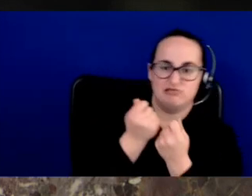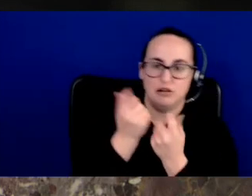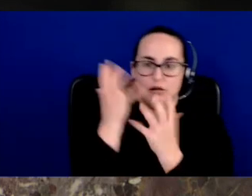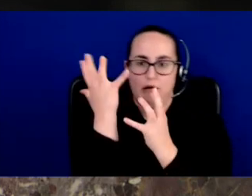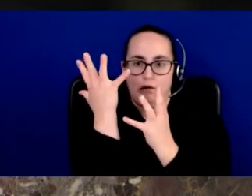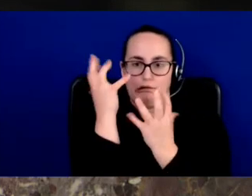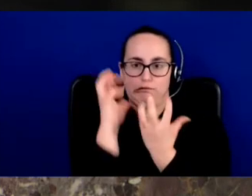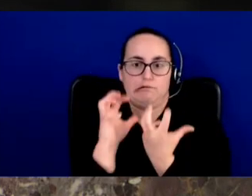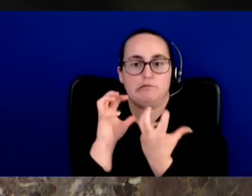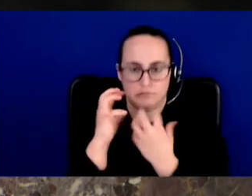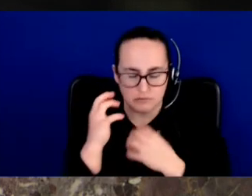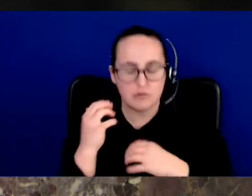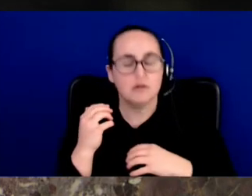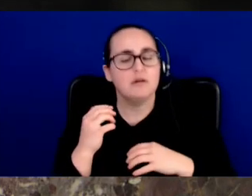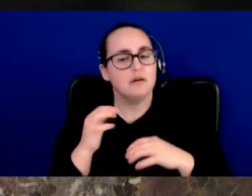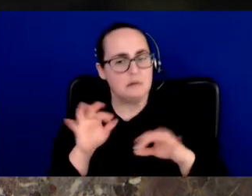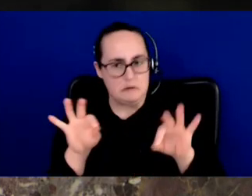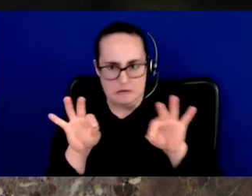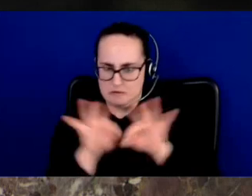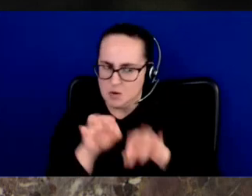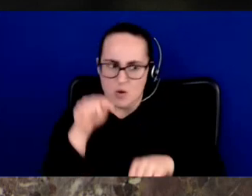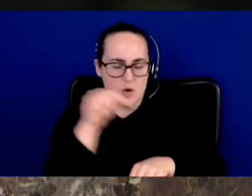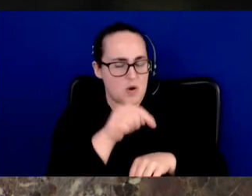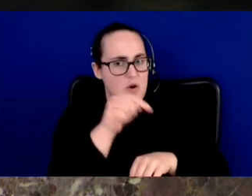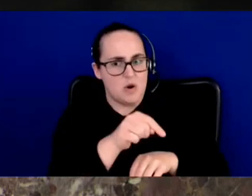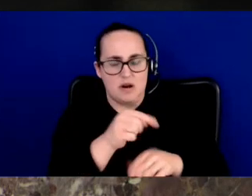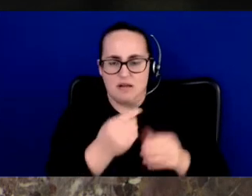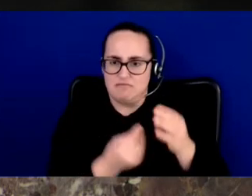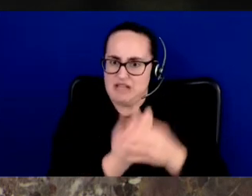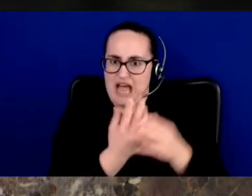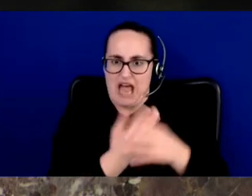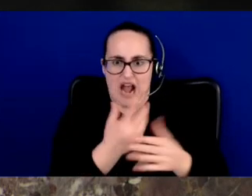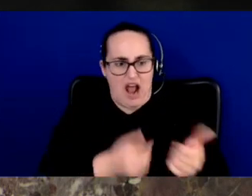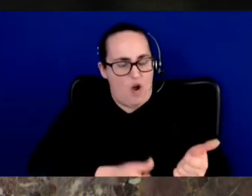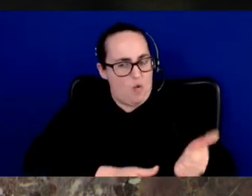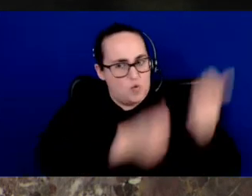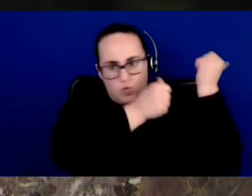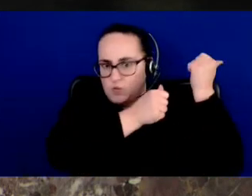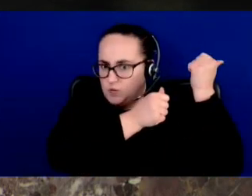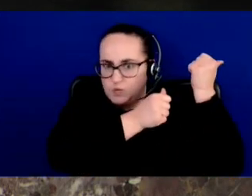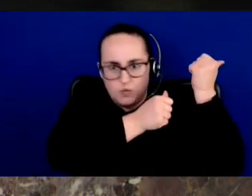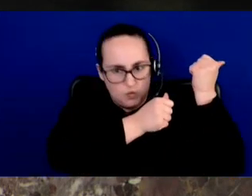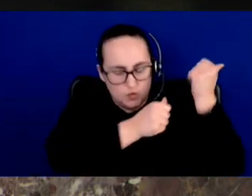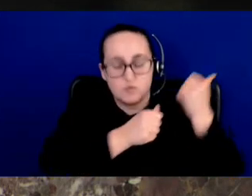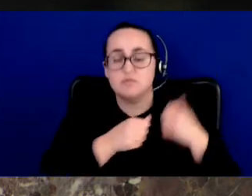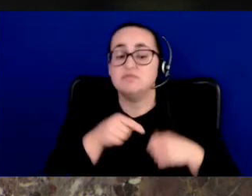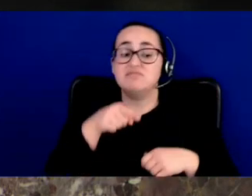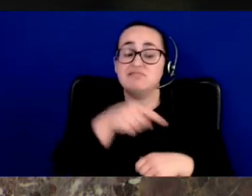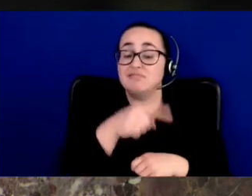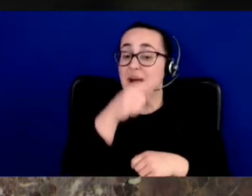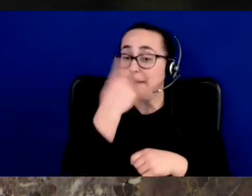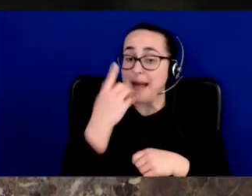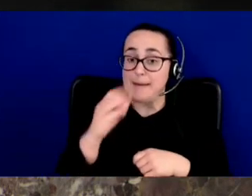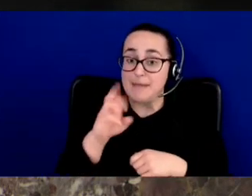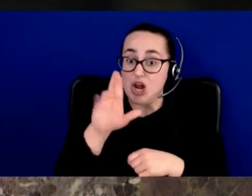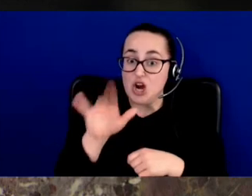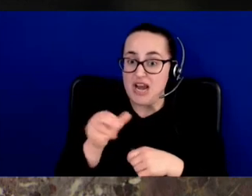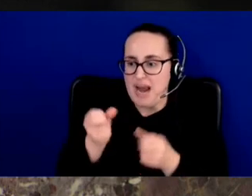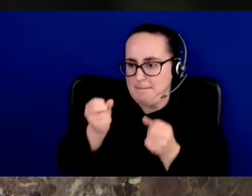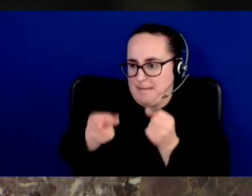The proliferation, resilience, and aggressive growth patterns allow blackberries to out-compete local plants.